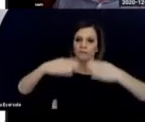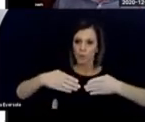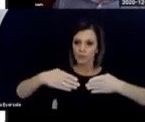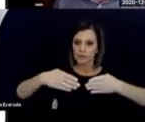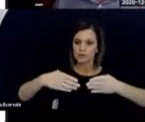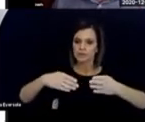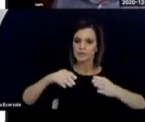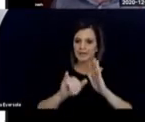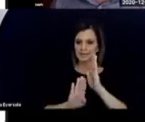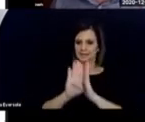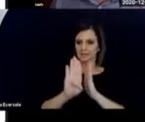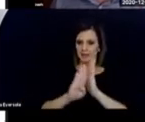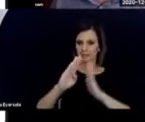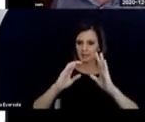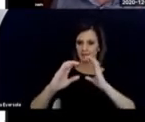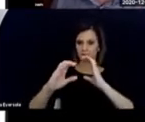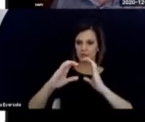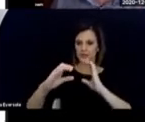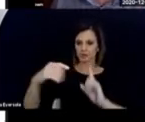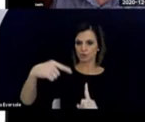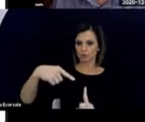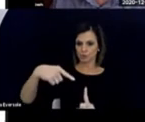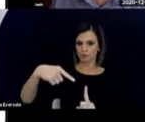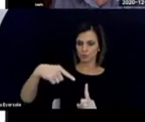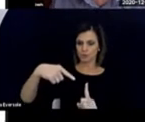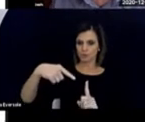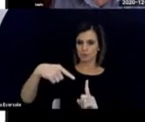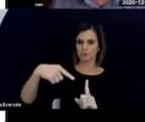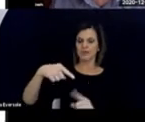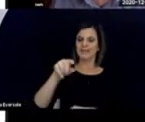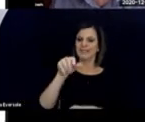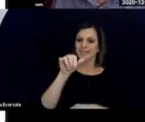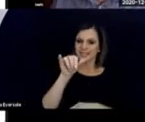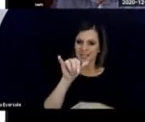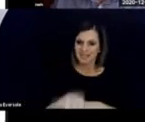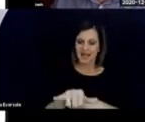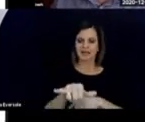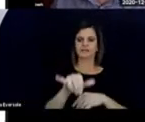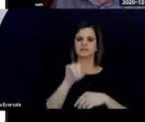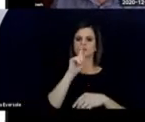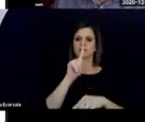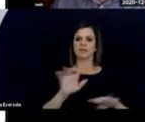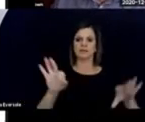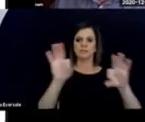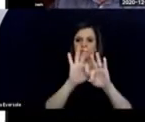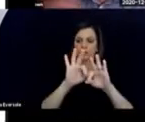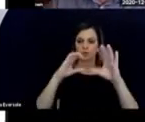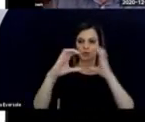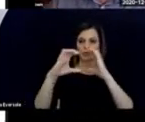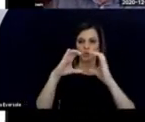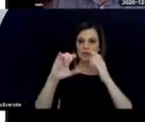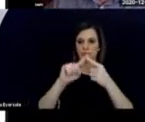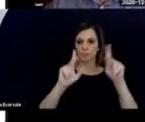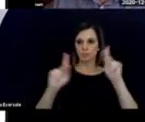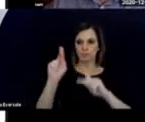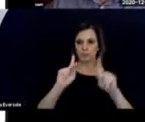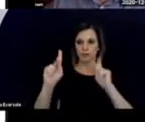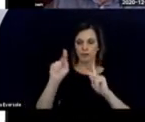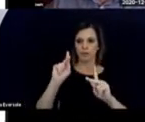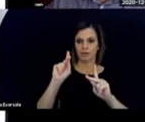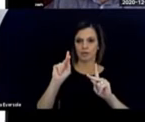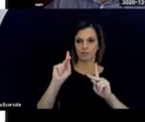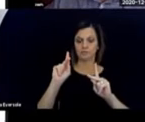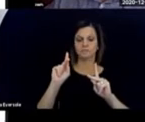priority, which is the development of communication. And that needs to get across to people.